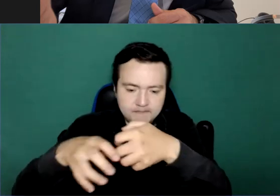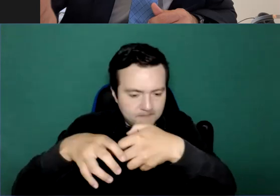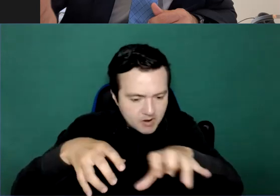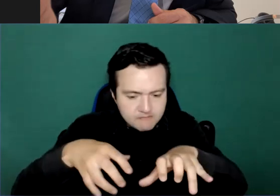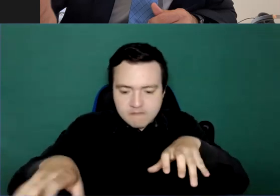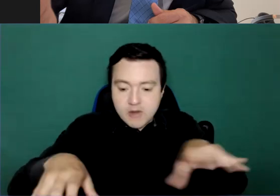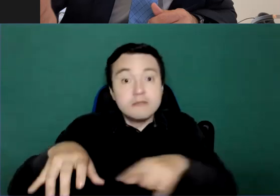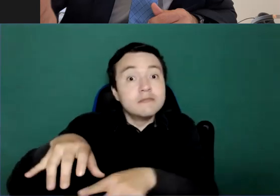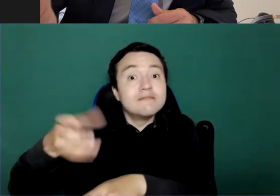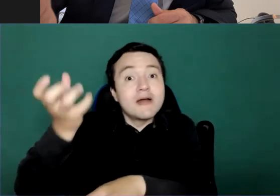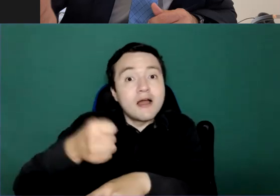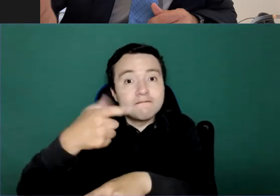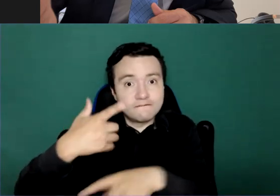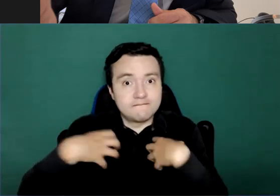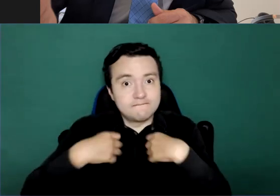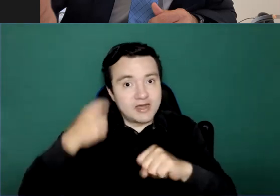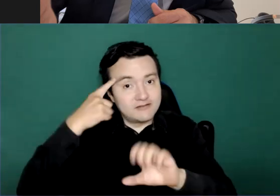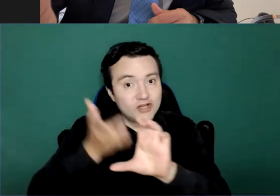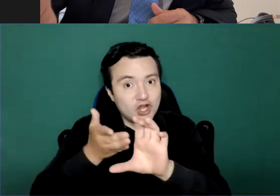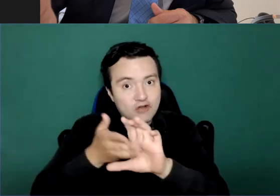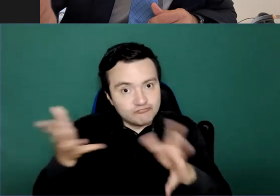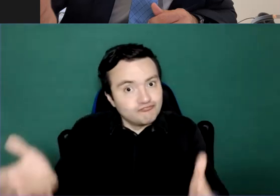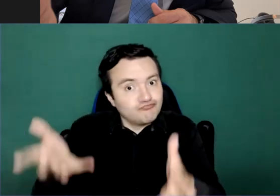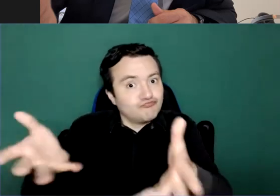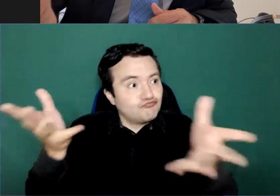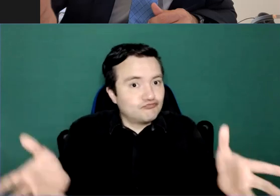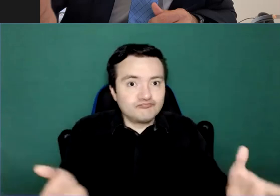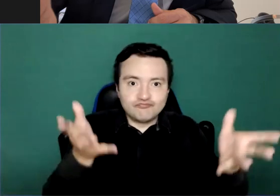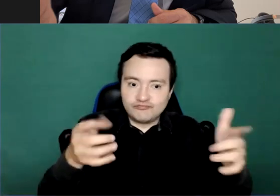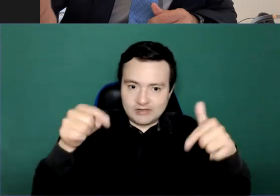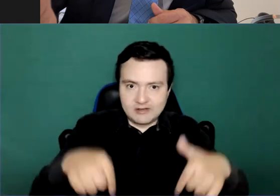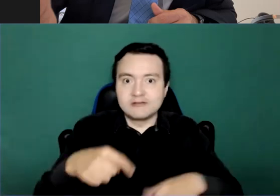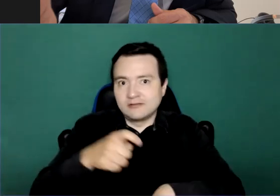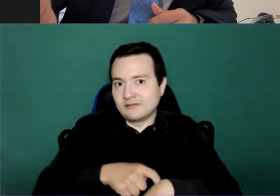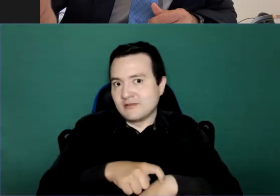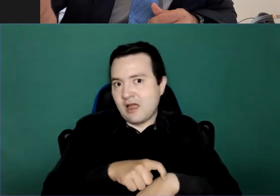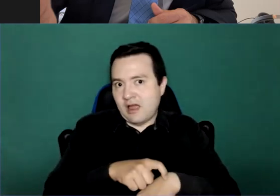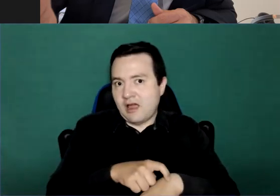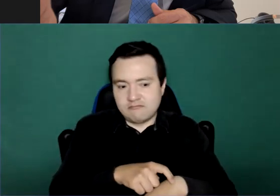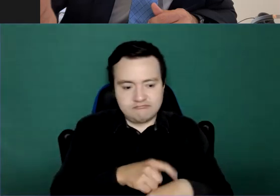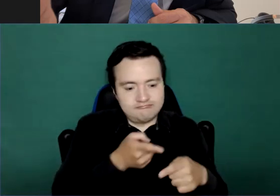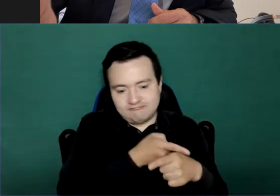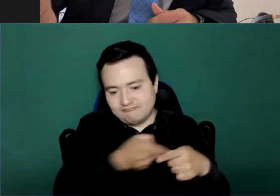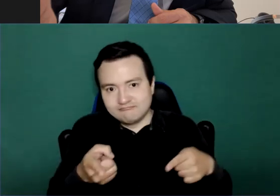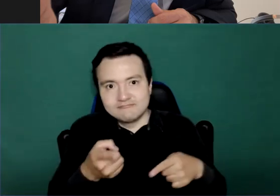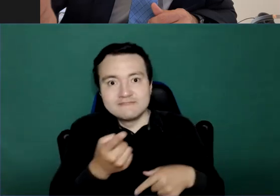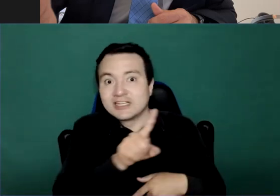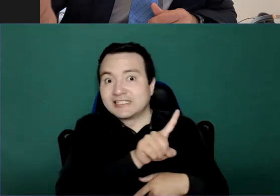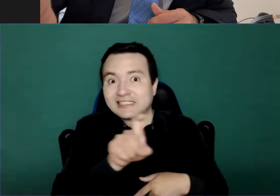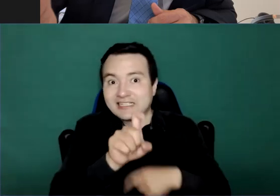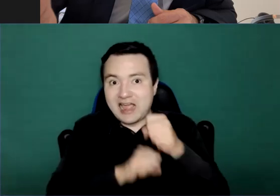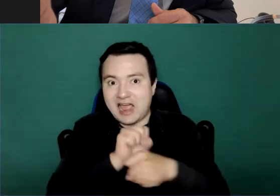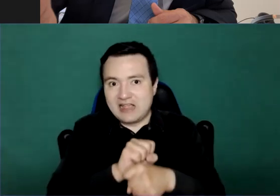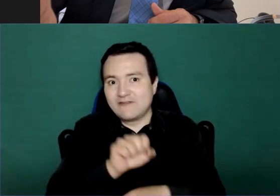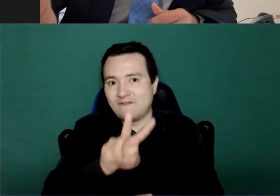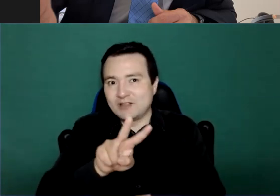21st century, and we were very inspired by the lessons here from Trinidad and Tobago. Mental health services must exist in all communities,